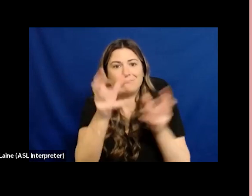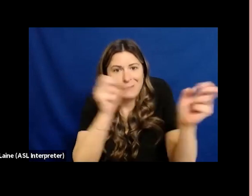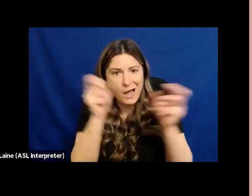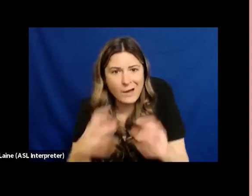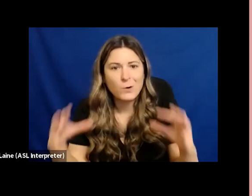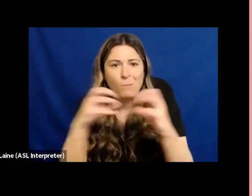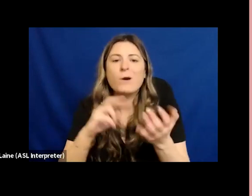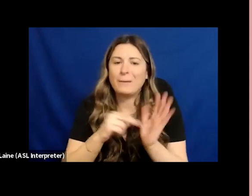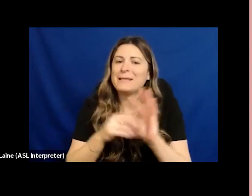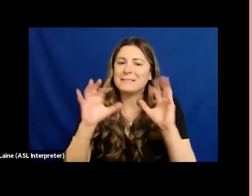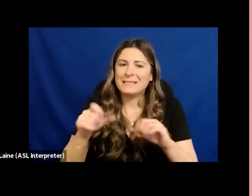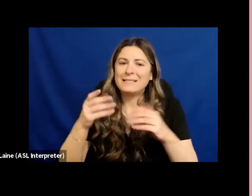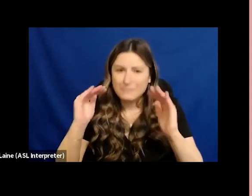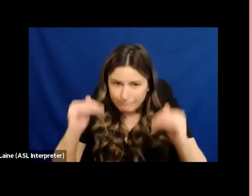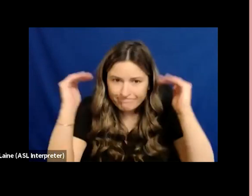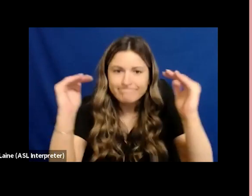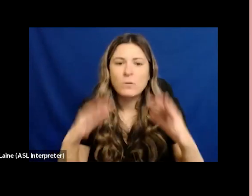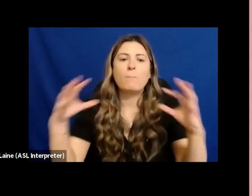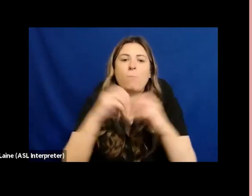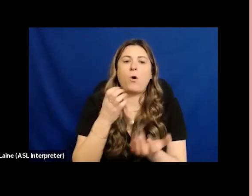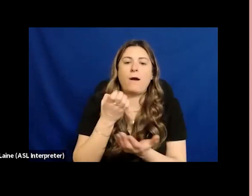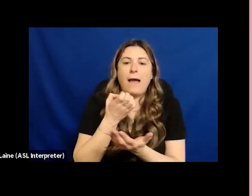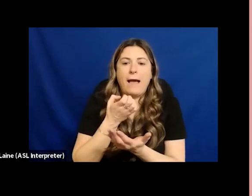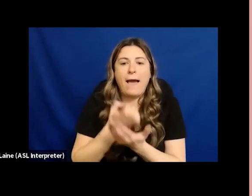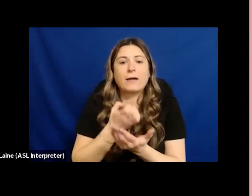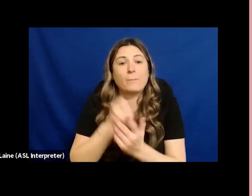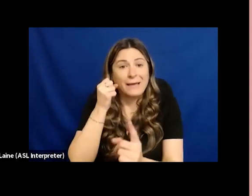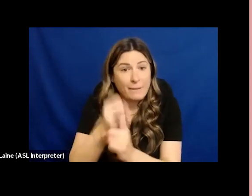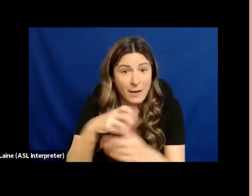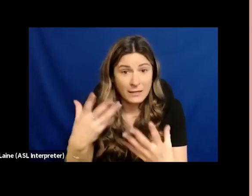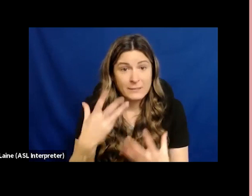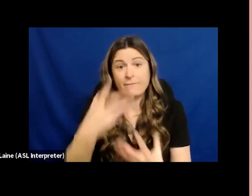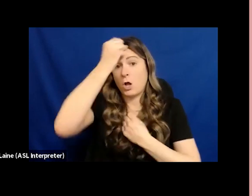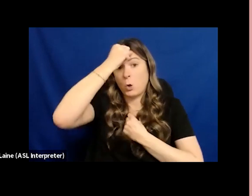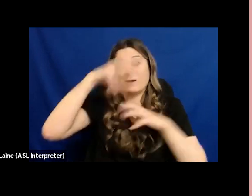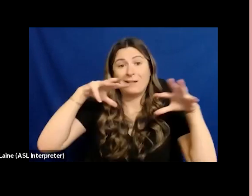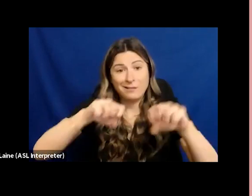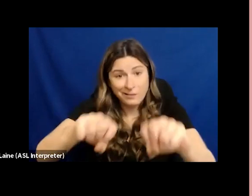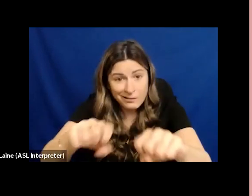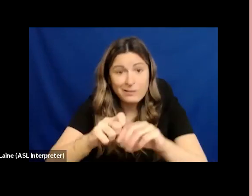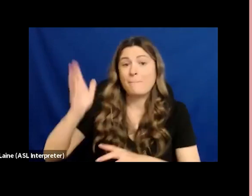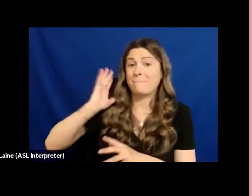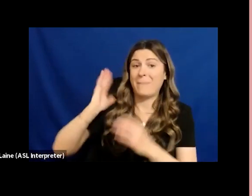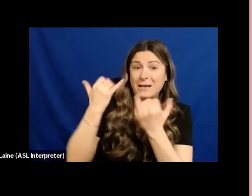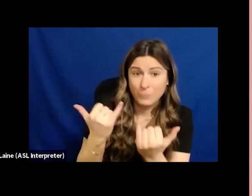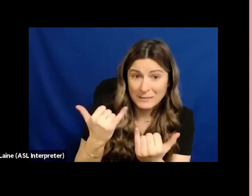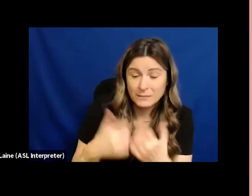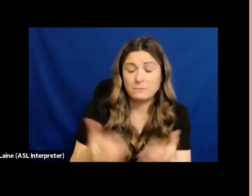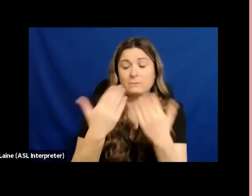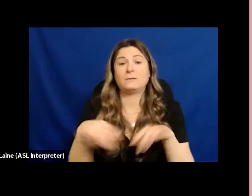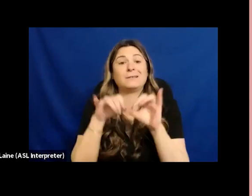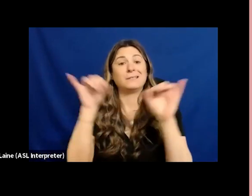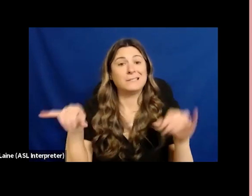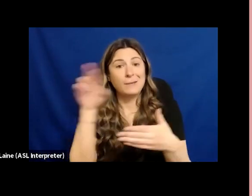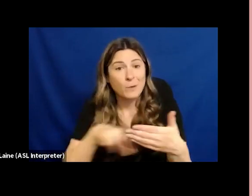of the social and economic impacts of colonial disruption past and present on systemic racism and take an honest look at how